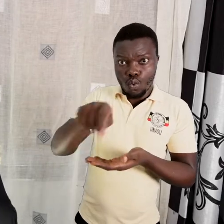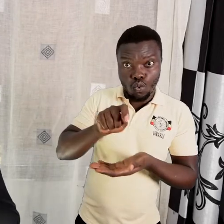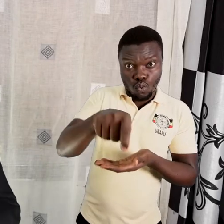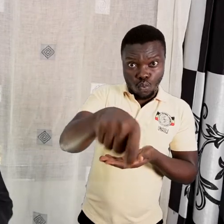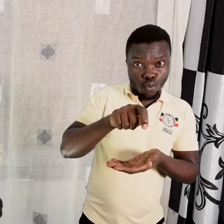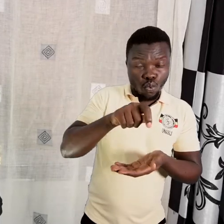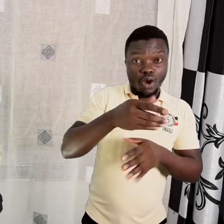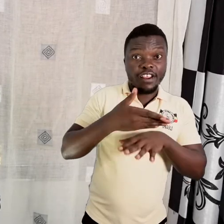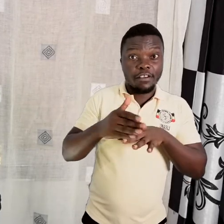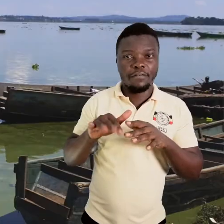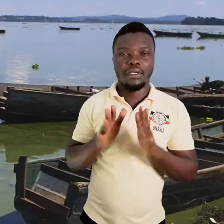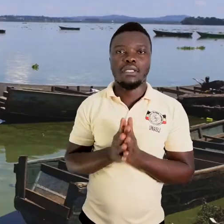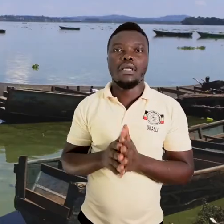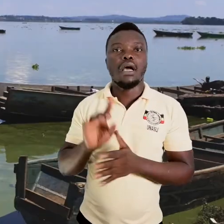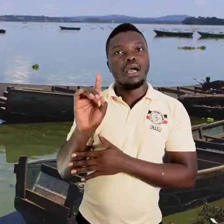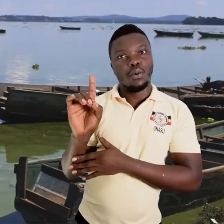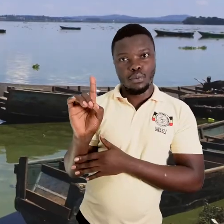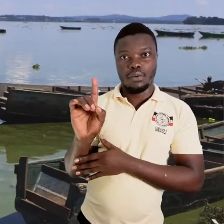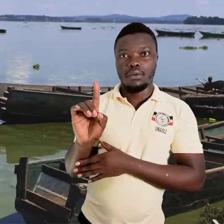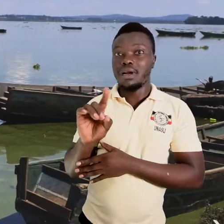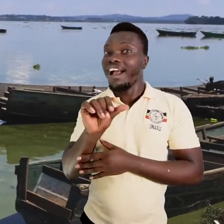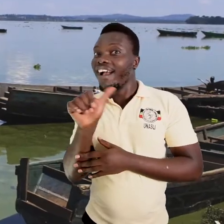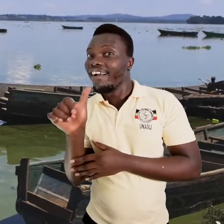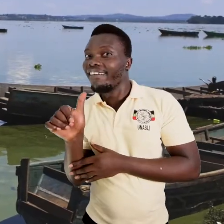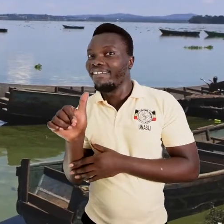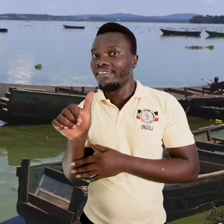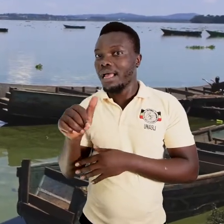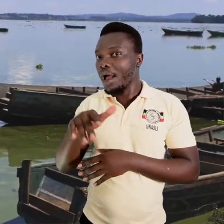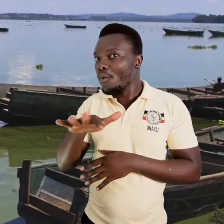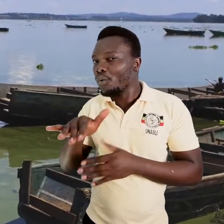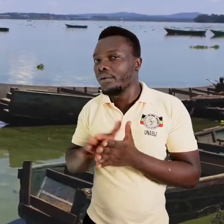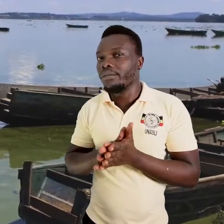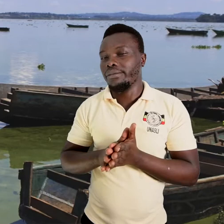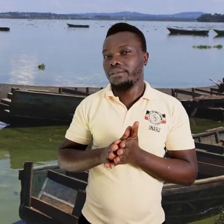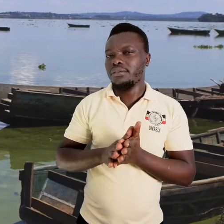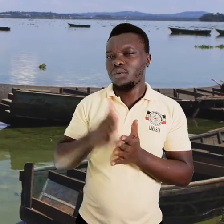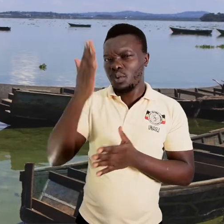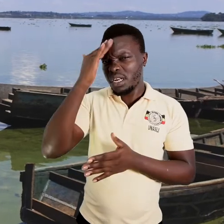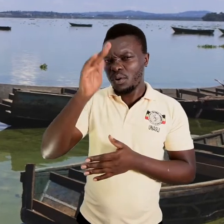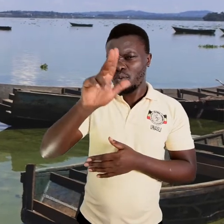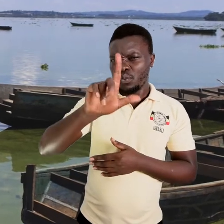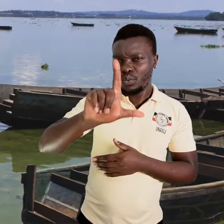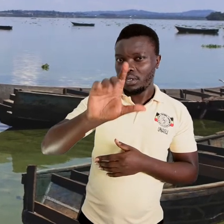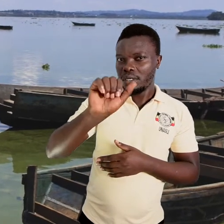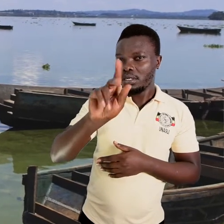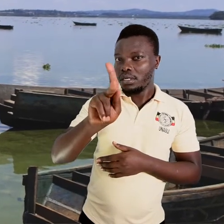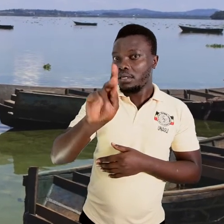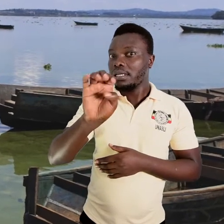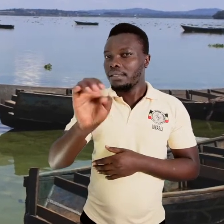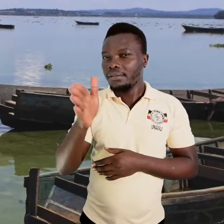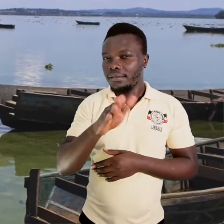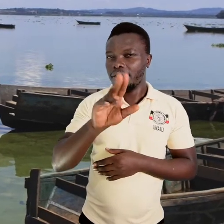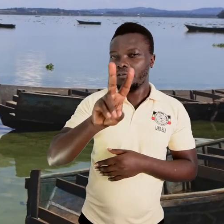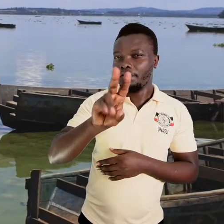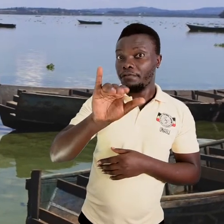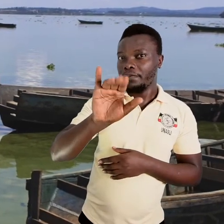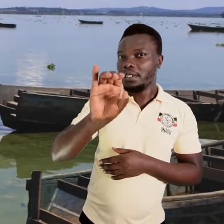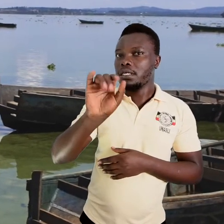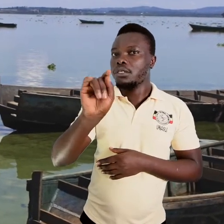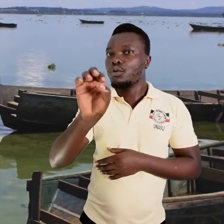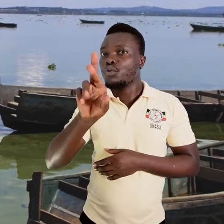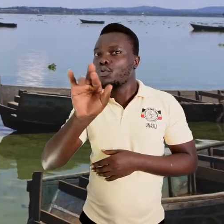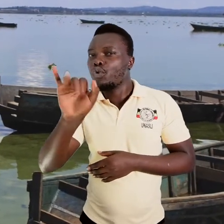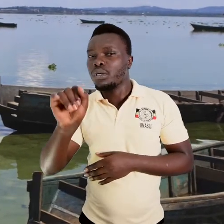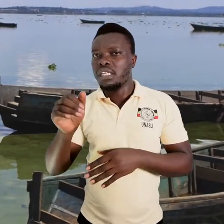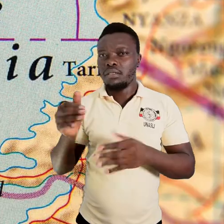One major one is Lake Victoria. We all know Lake Victoria is shared by all